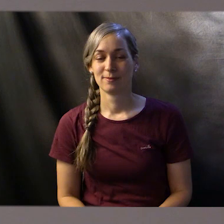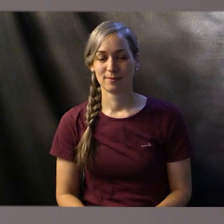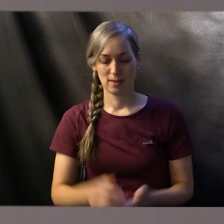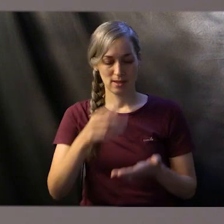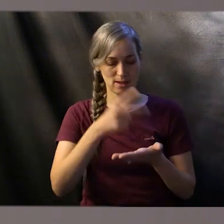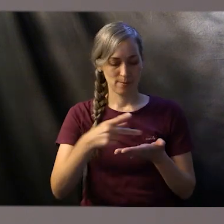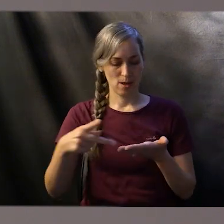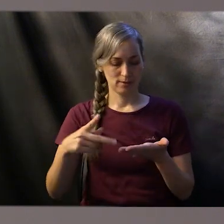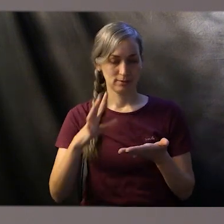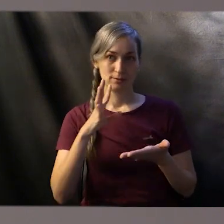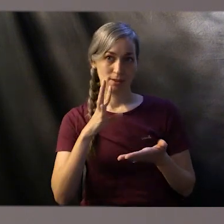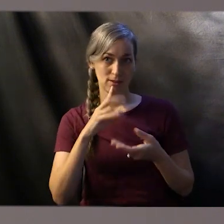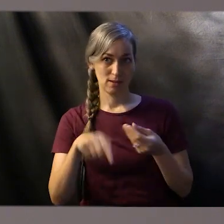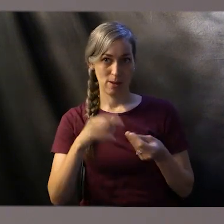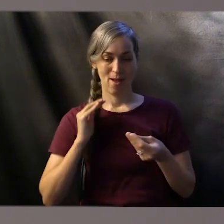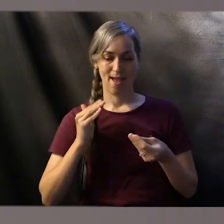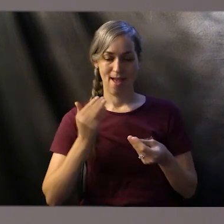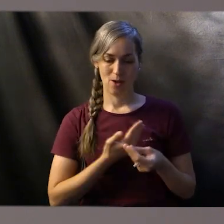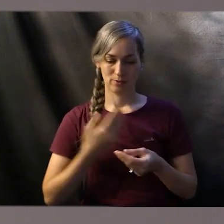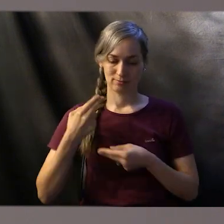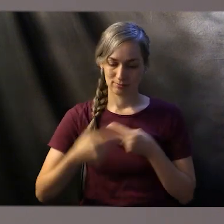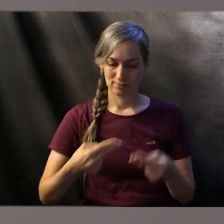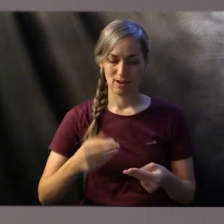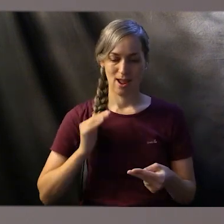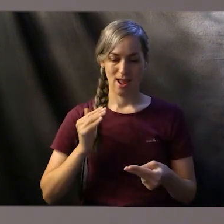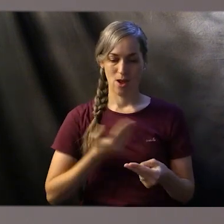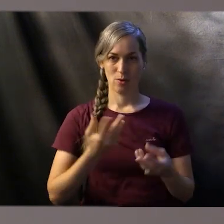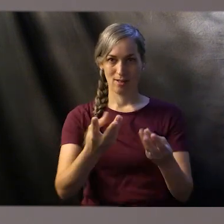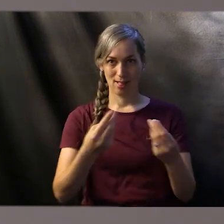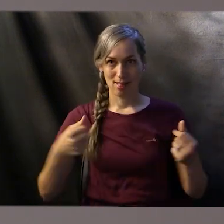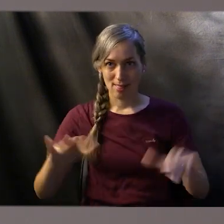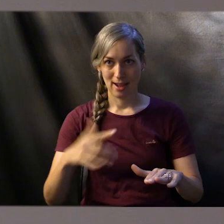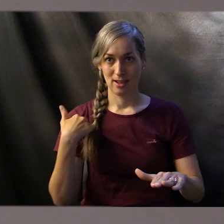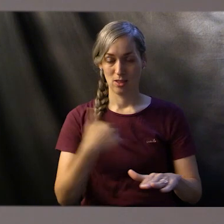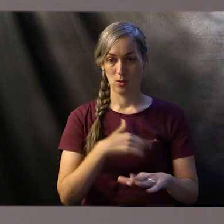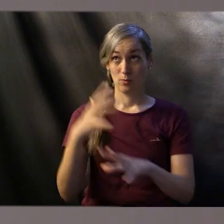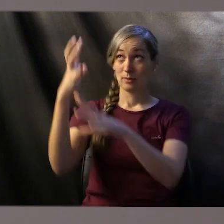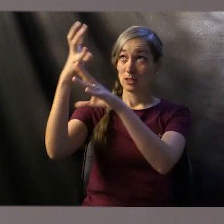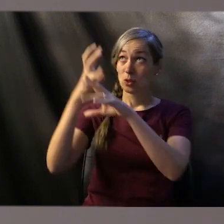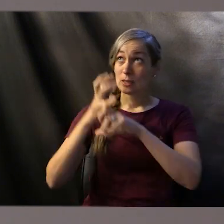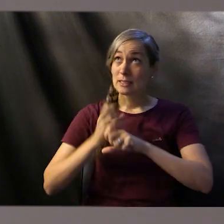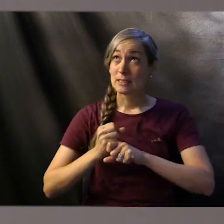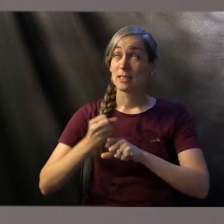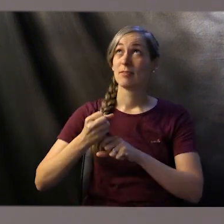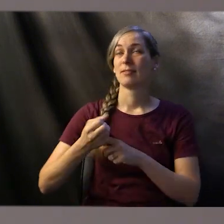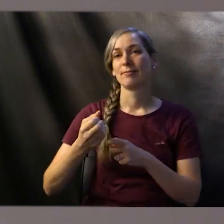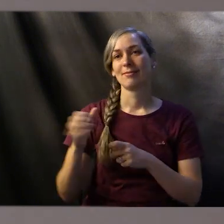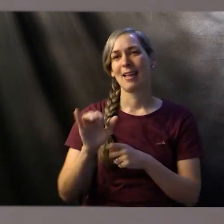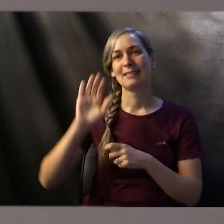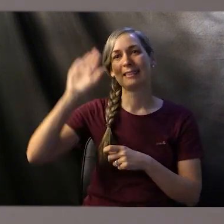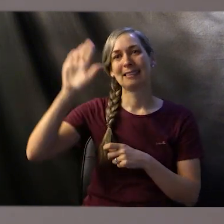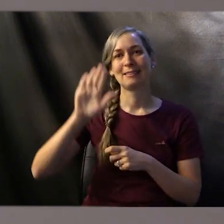Paul speaks of our inheritance, our land that we receive as God's priesthood.